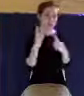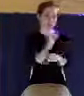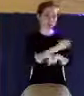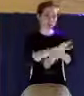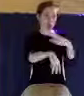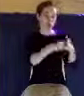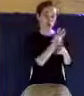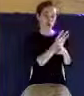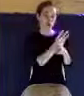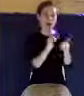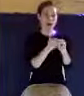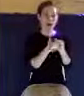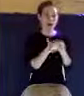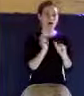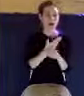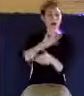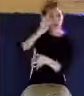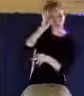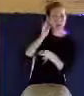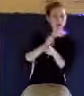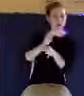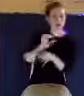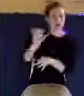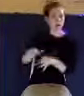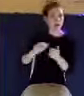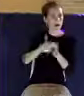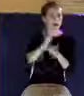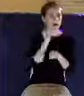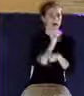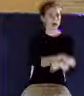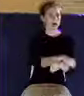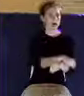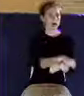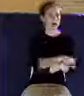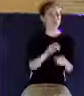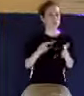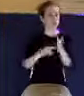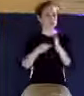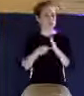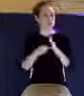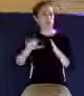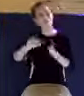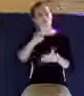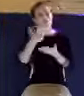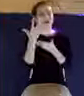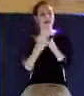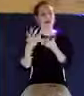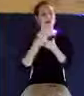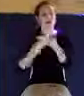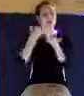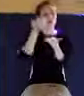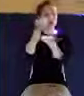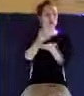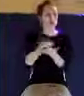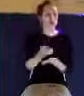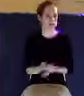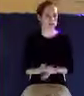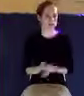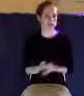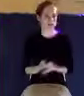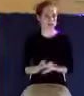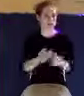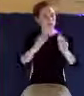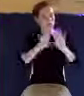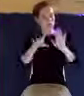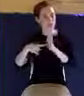faith. What's he saying here? This is another external evidence that you're a believer, and that